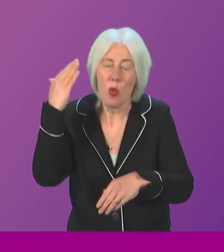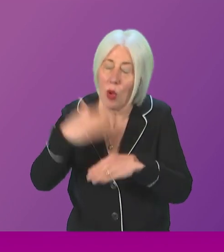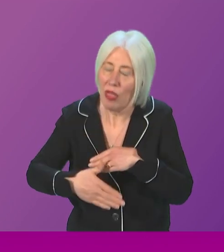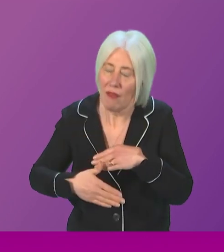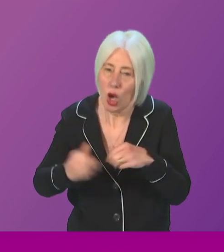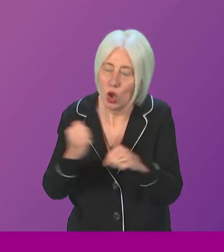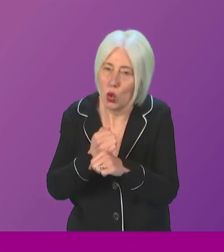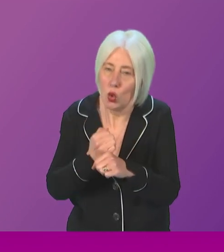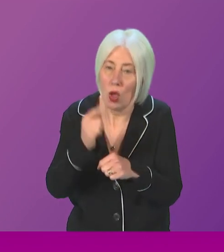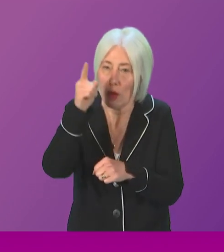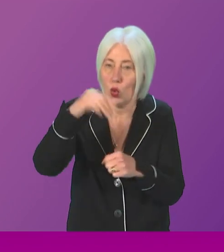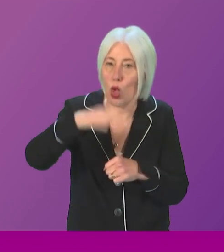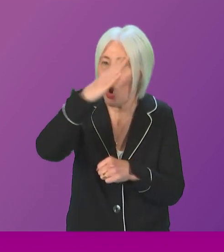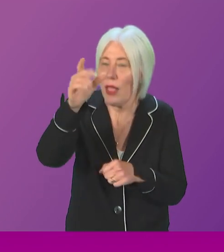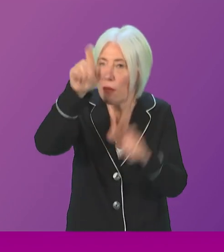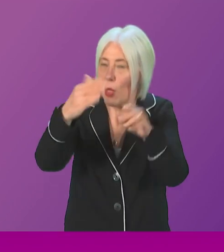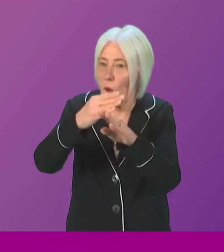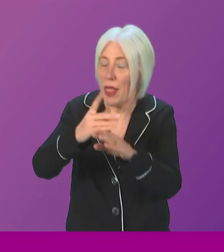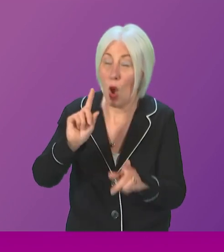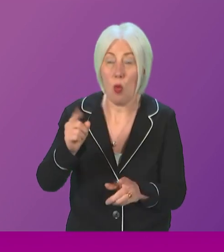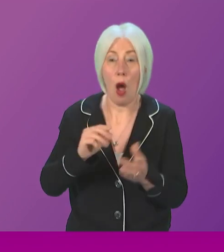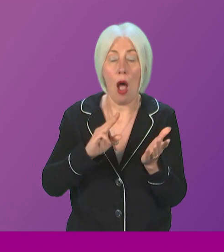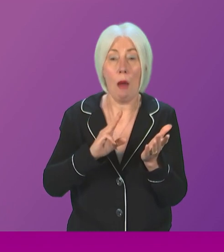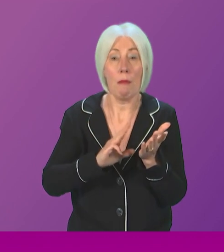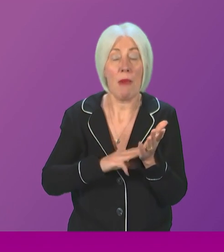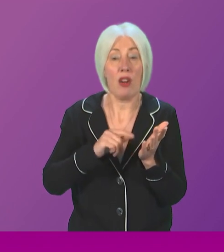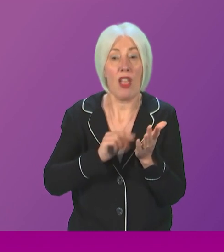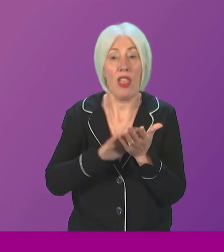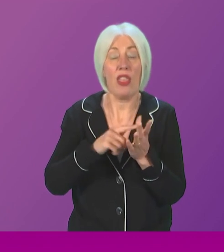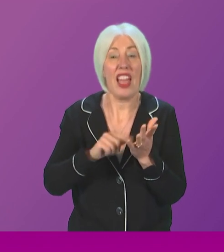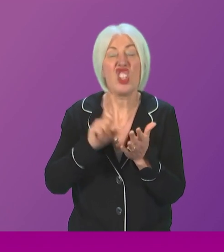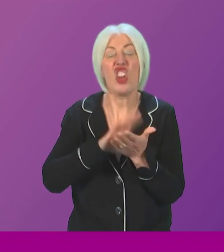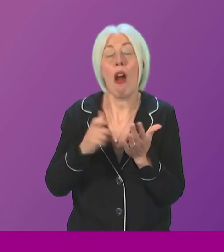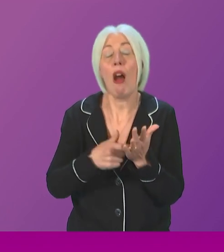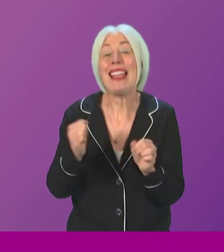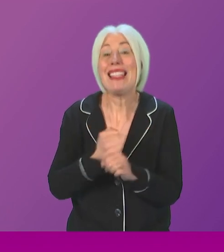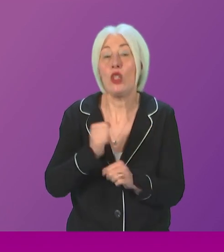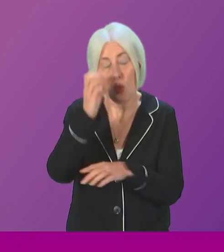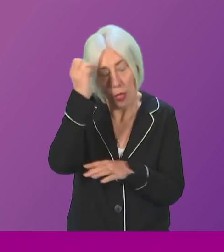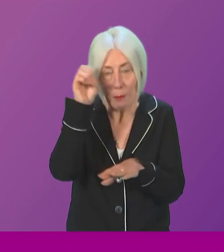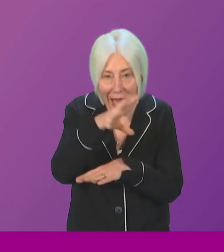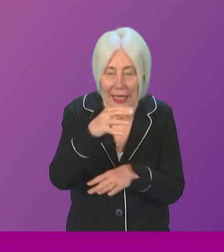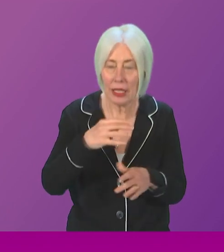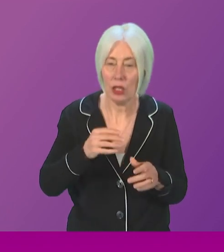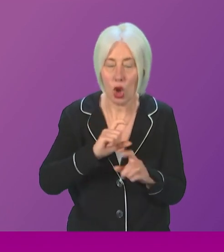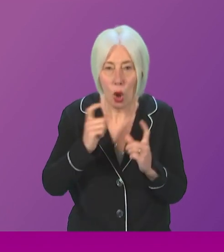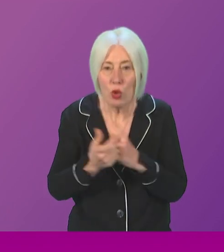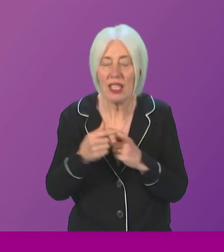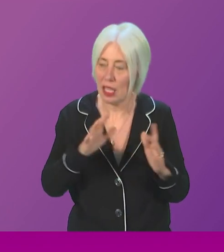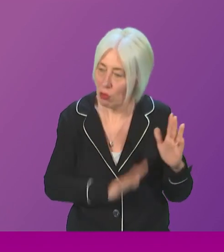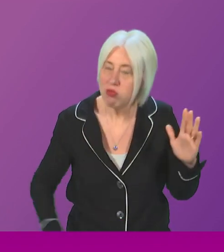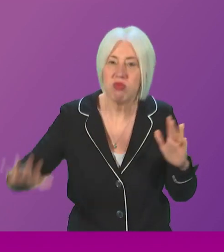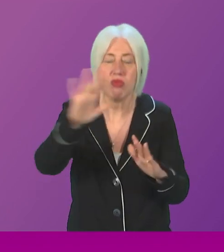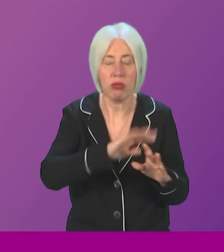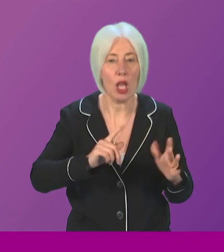what Margaret Thatcher did, to our mining and steel communities. will not decimate sectors. We will not leave a single